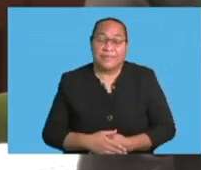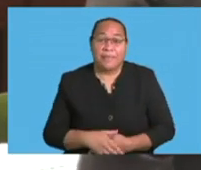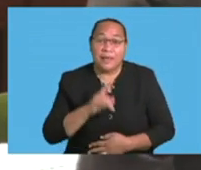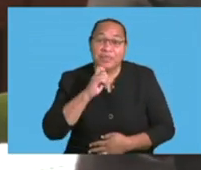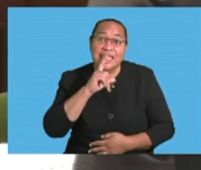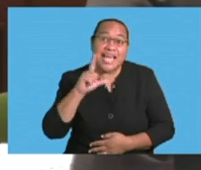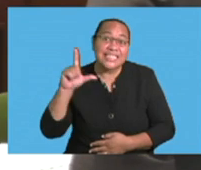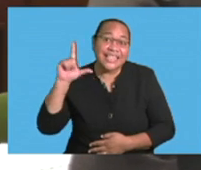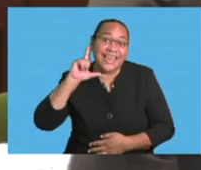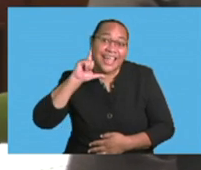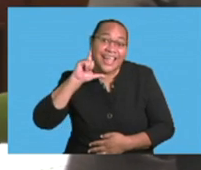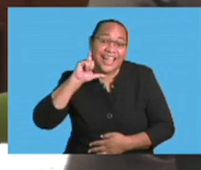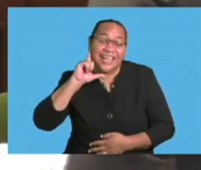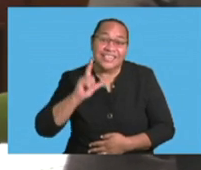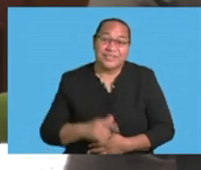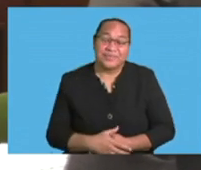yesterday,